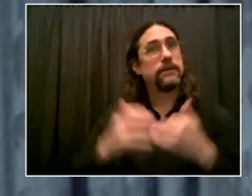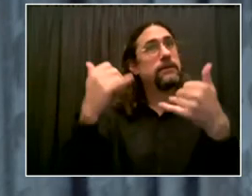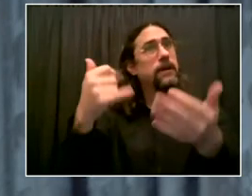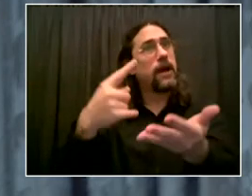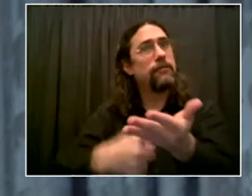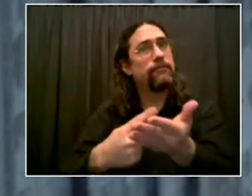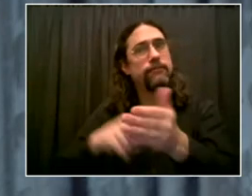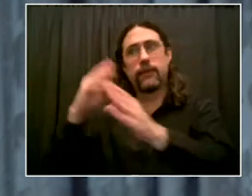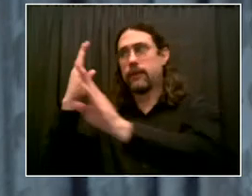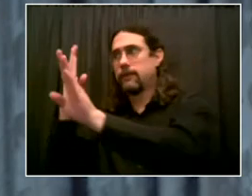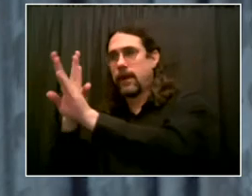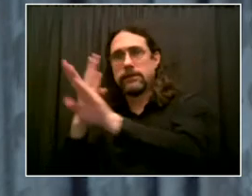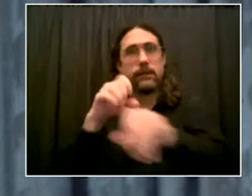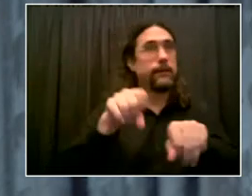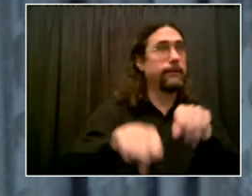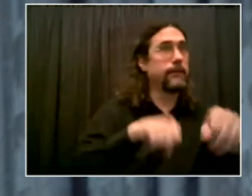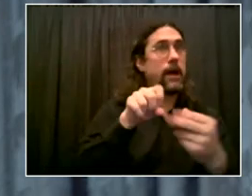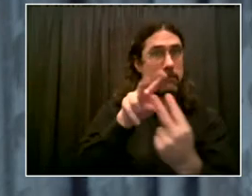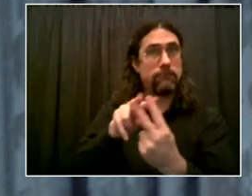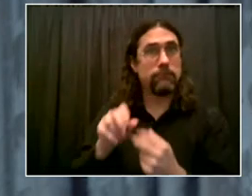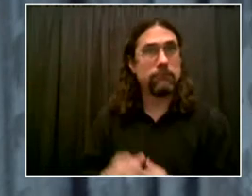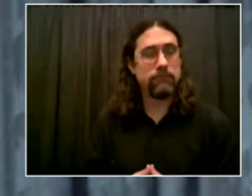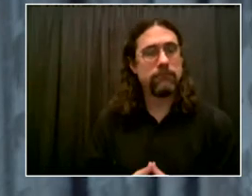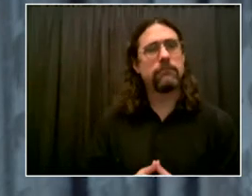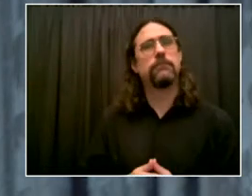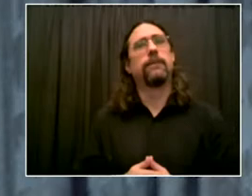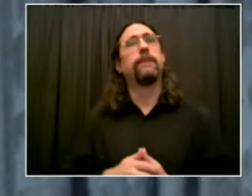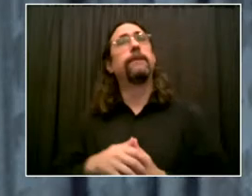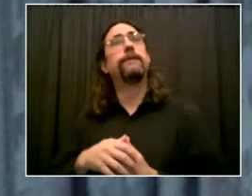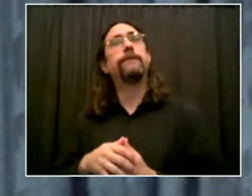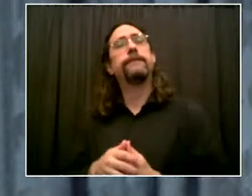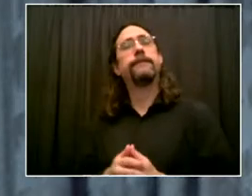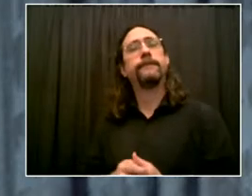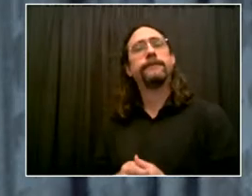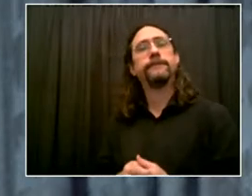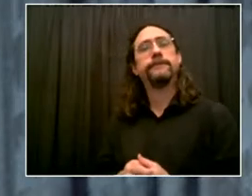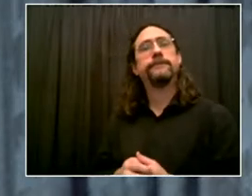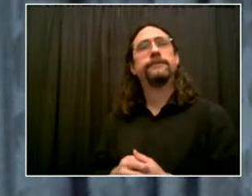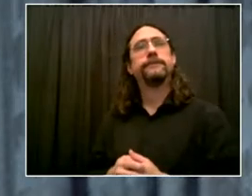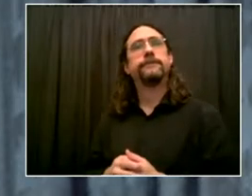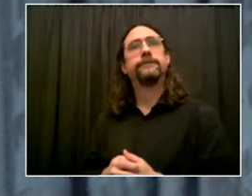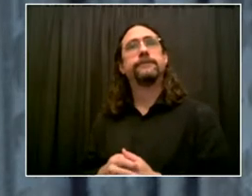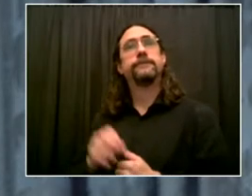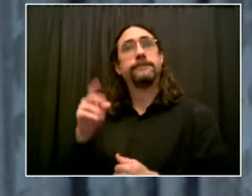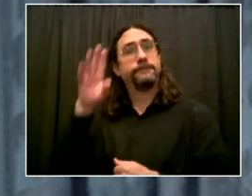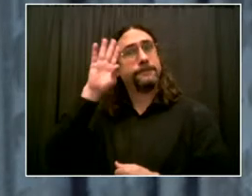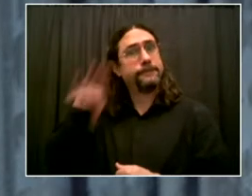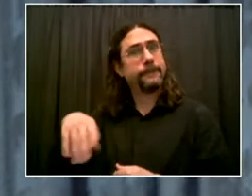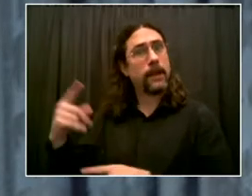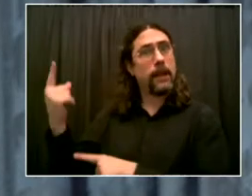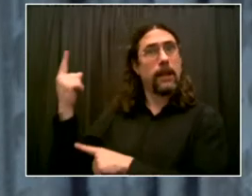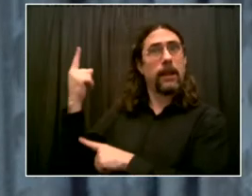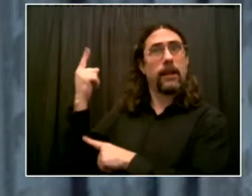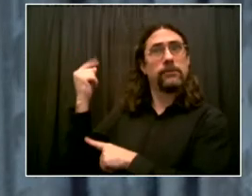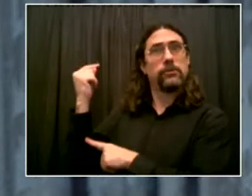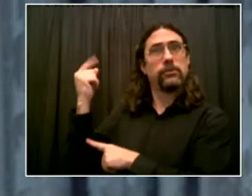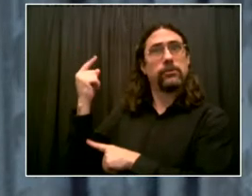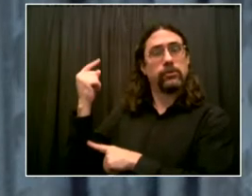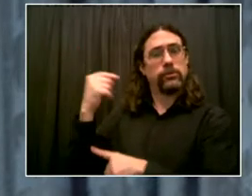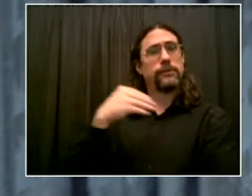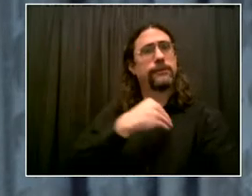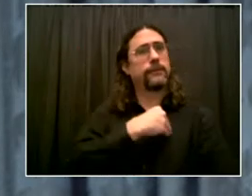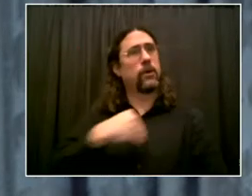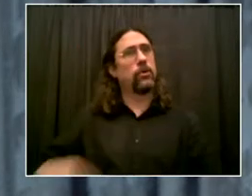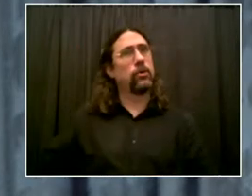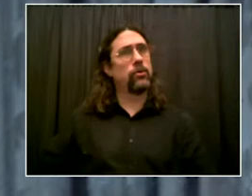for the bus riders. Last June, the mayor announced better buses restart, the red carpet to